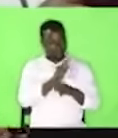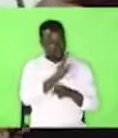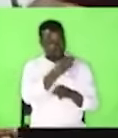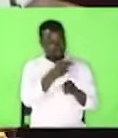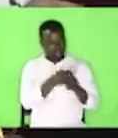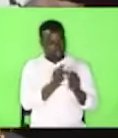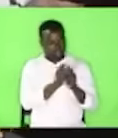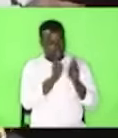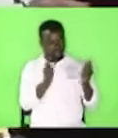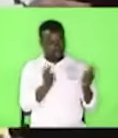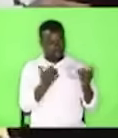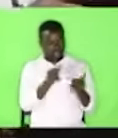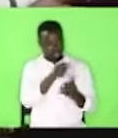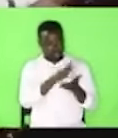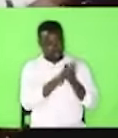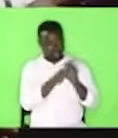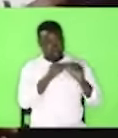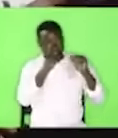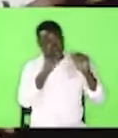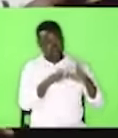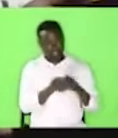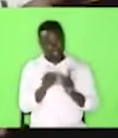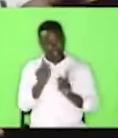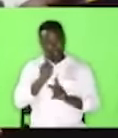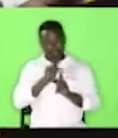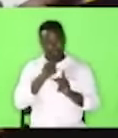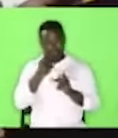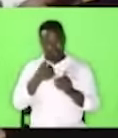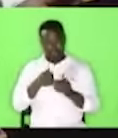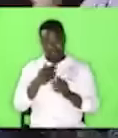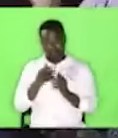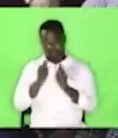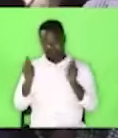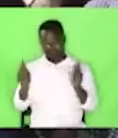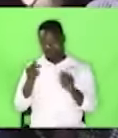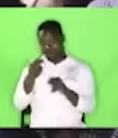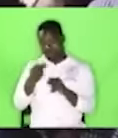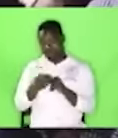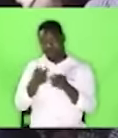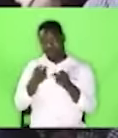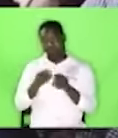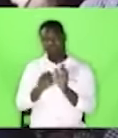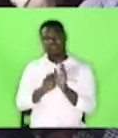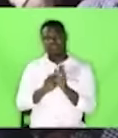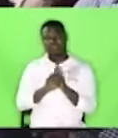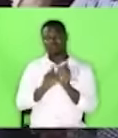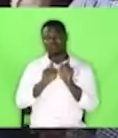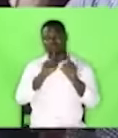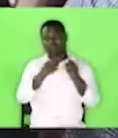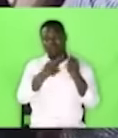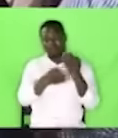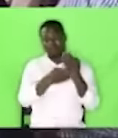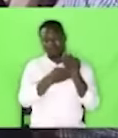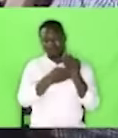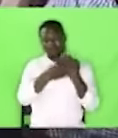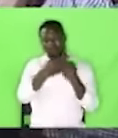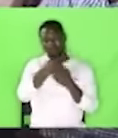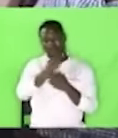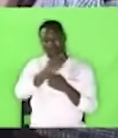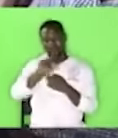blessing. You see, people with great names, when you go to the banking halls, you don't find them.